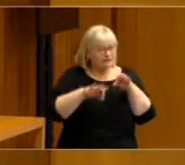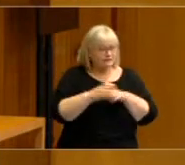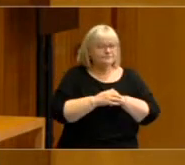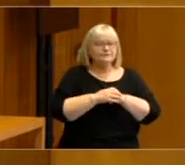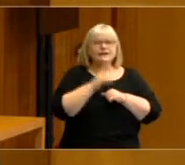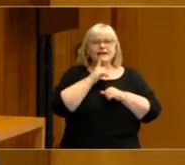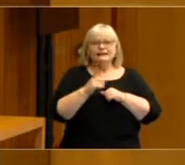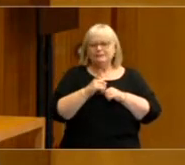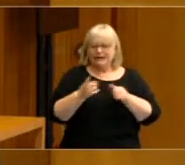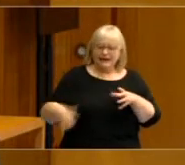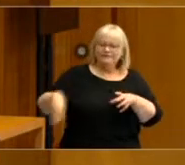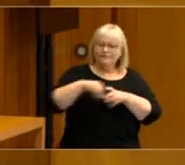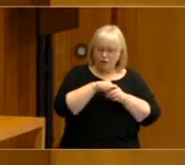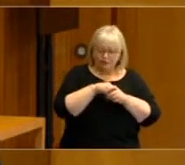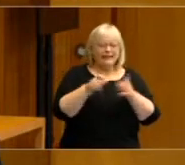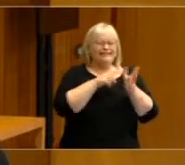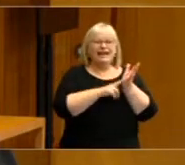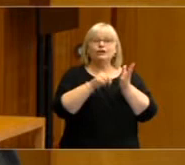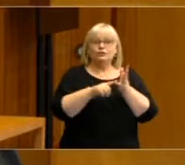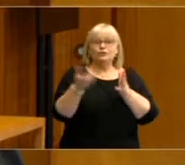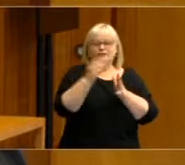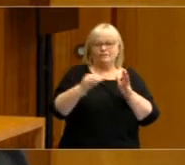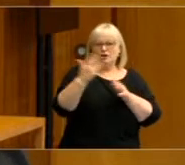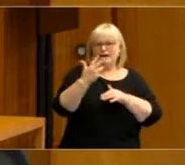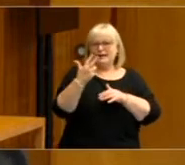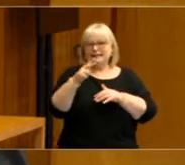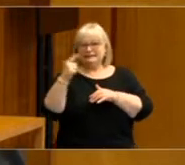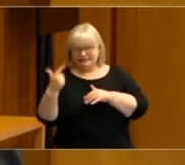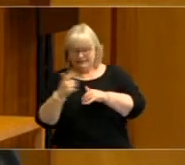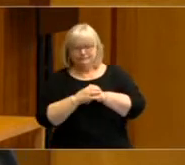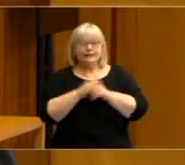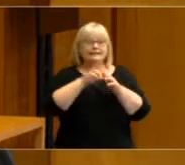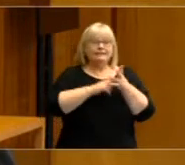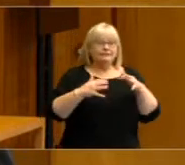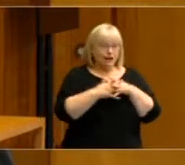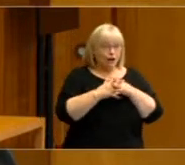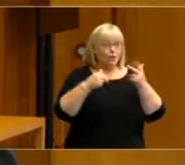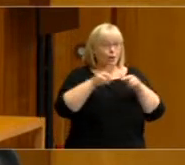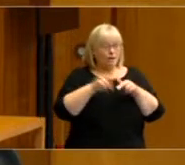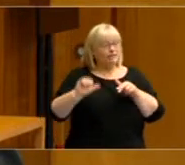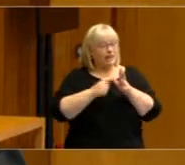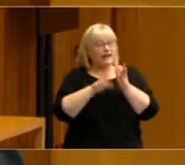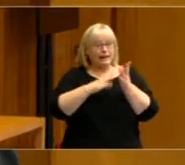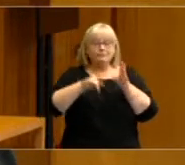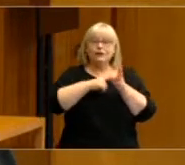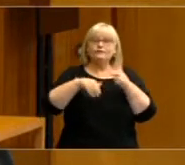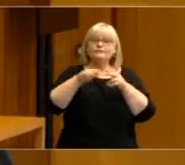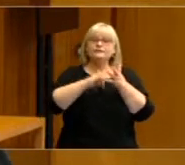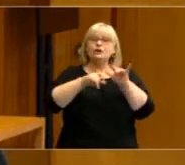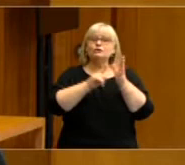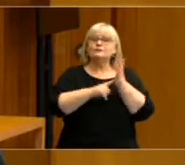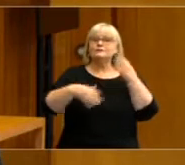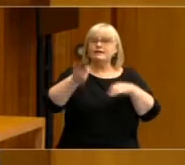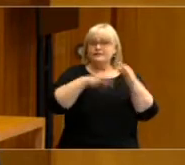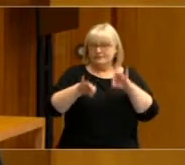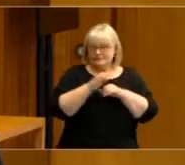study since 1987. He is also a fellow of the Academy of Social Sciences in Australia and a corresponding fellow